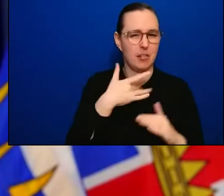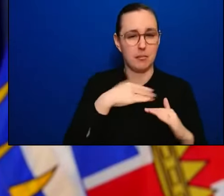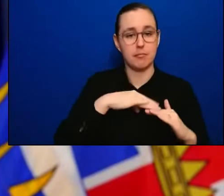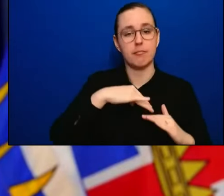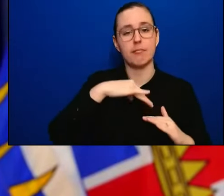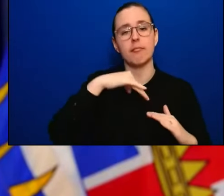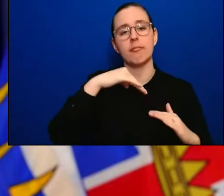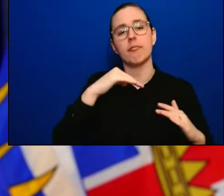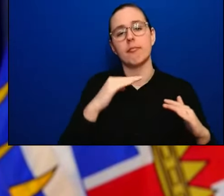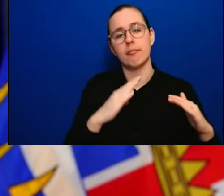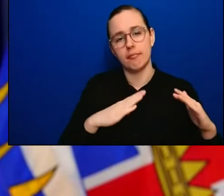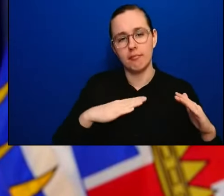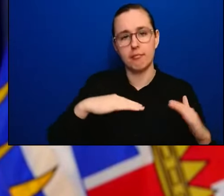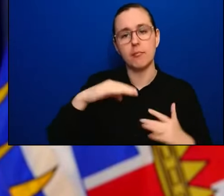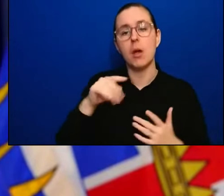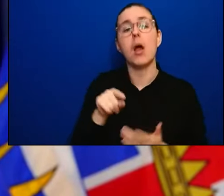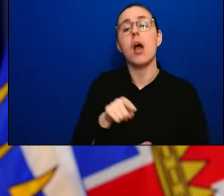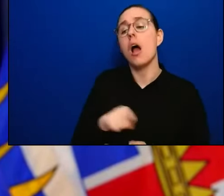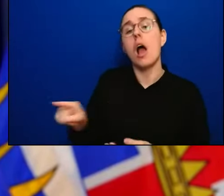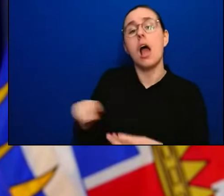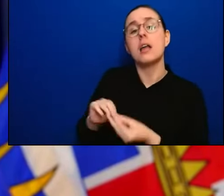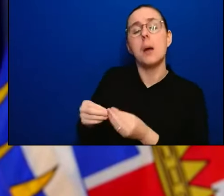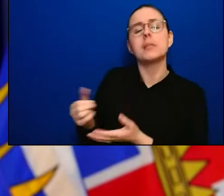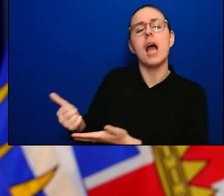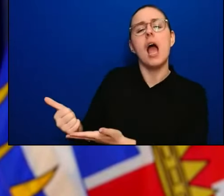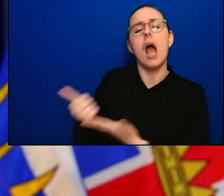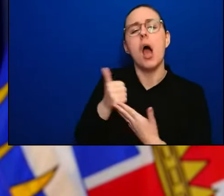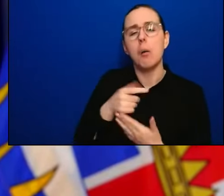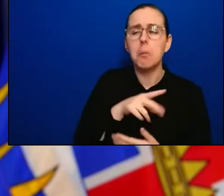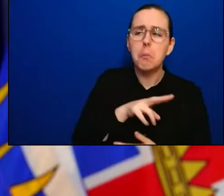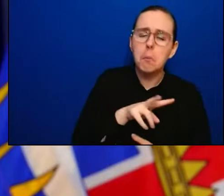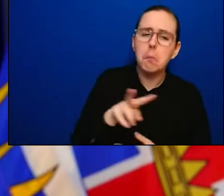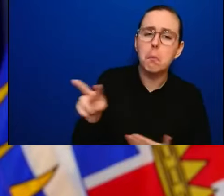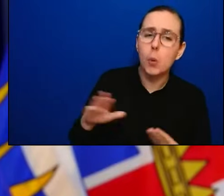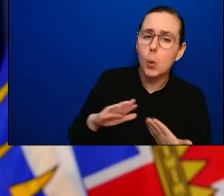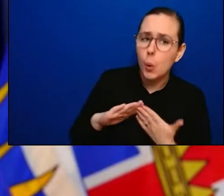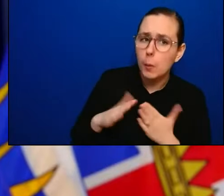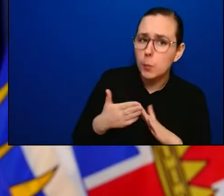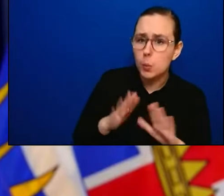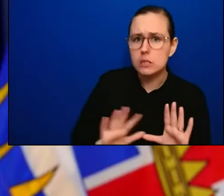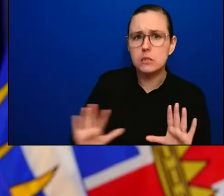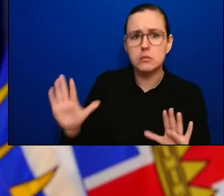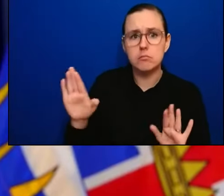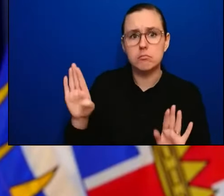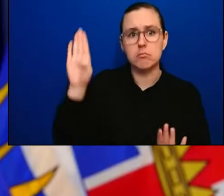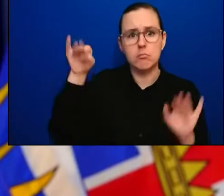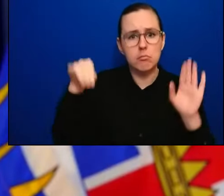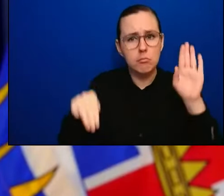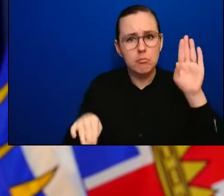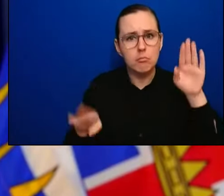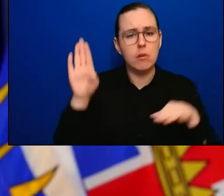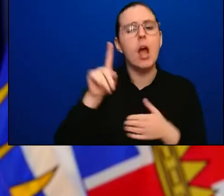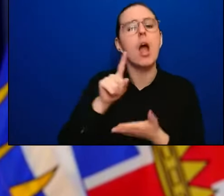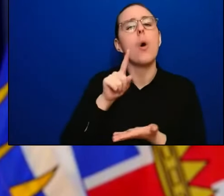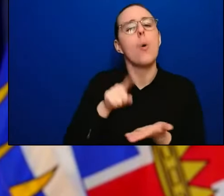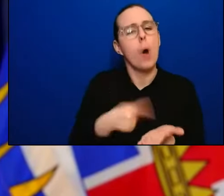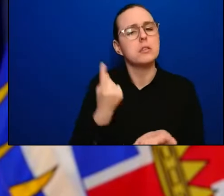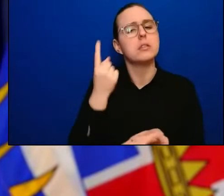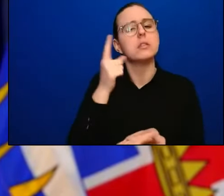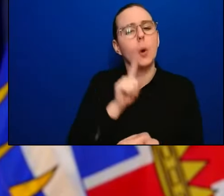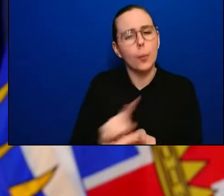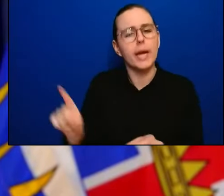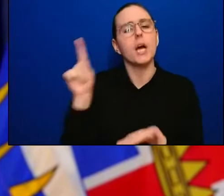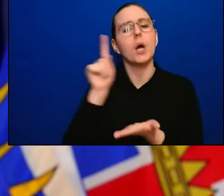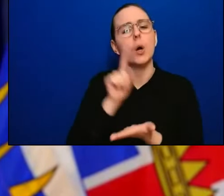in the province, over time. And a weekly time frame is what is most reasonable, given what we're seeing with